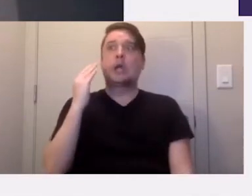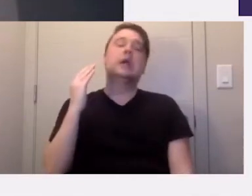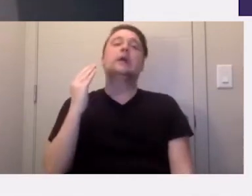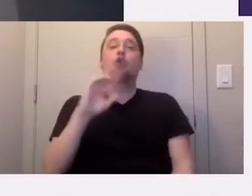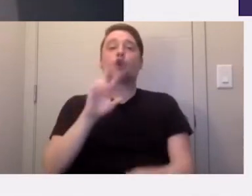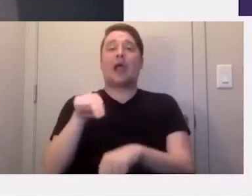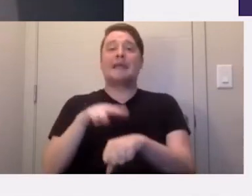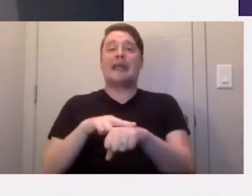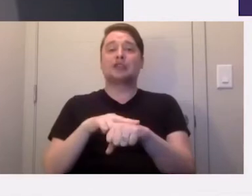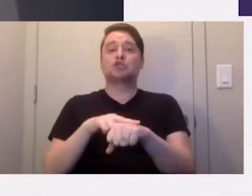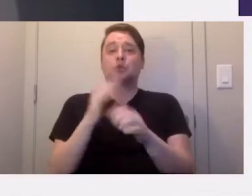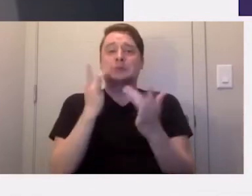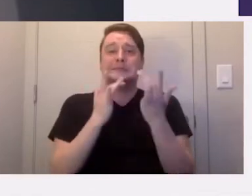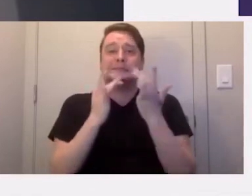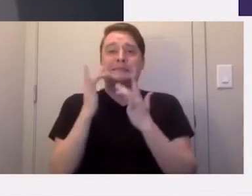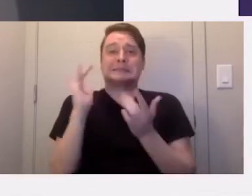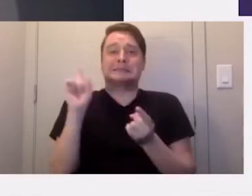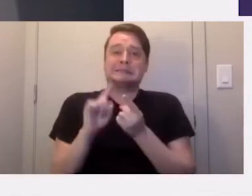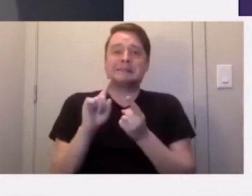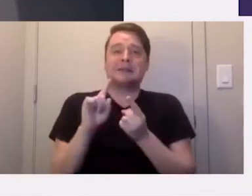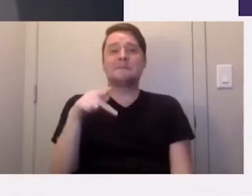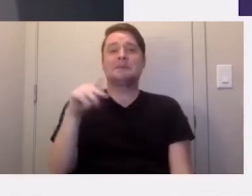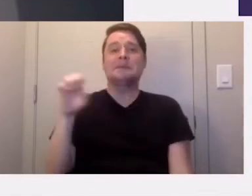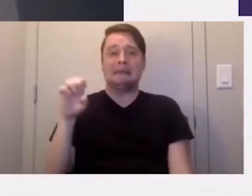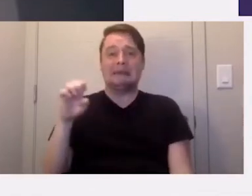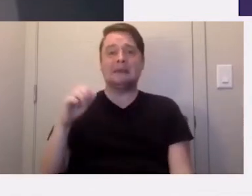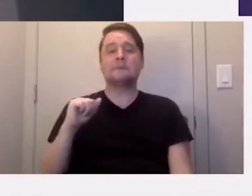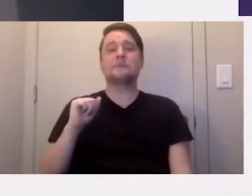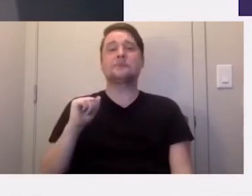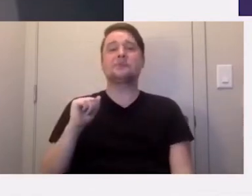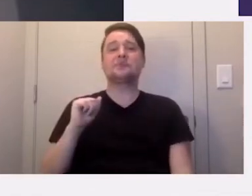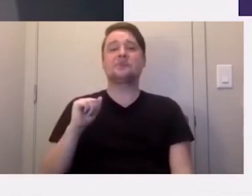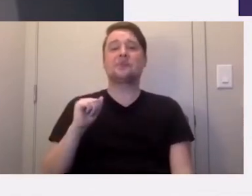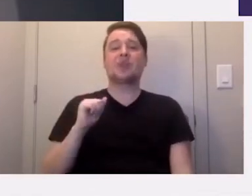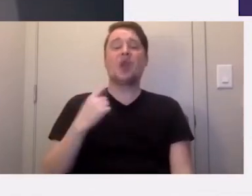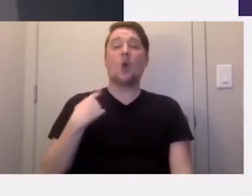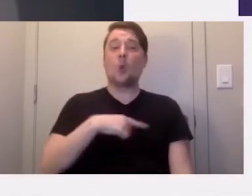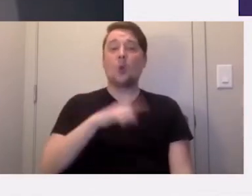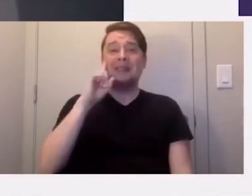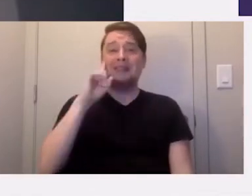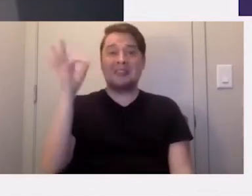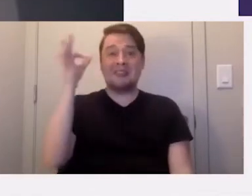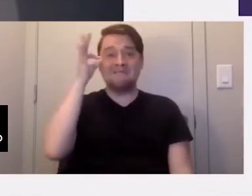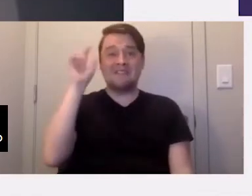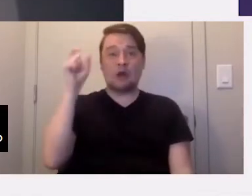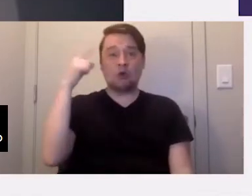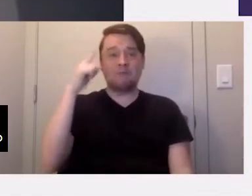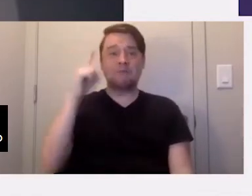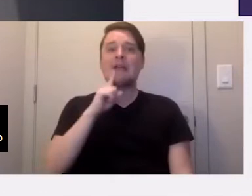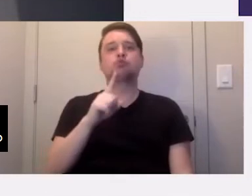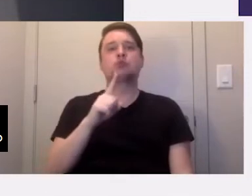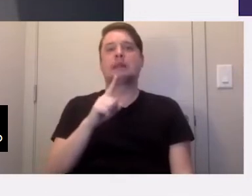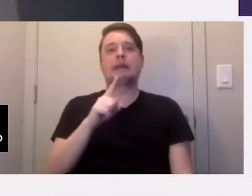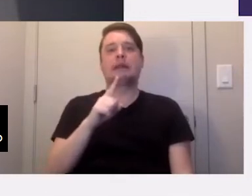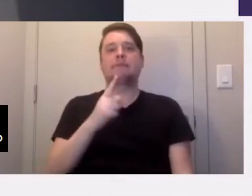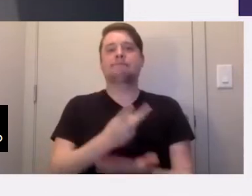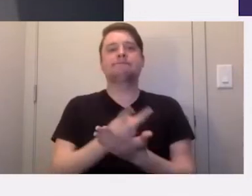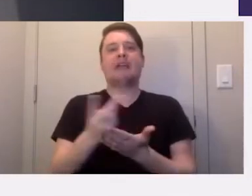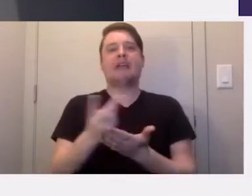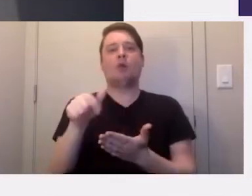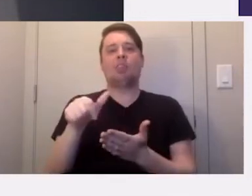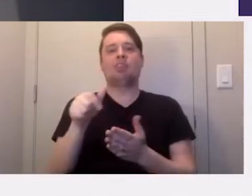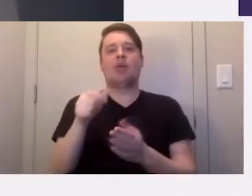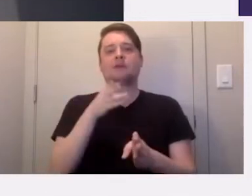national shortage of PPE, of personal protective equipment, and we think the federal government has really fallen down on the job here. We are